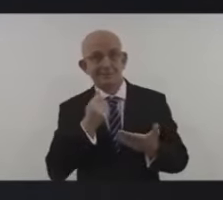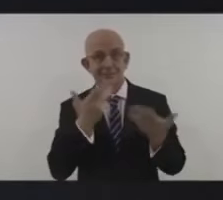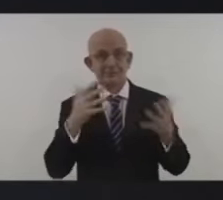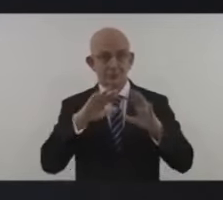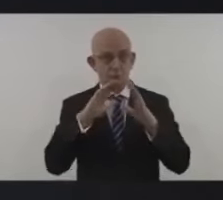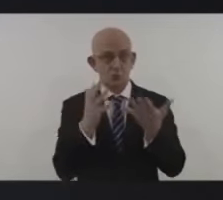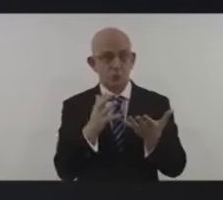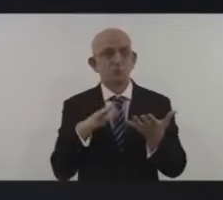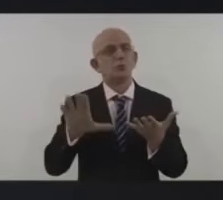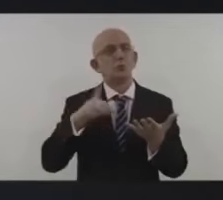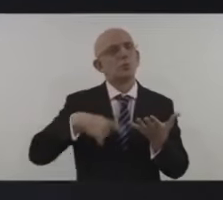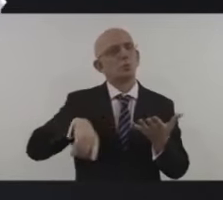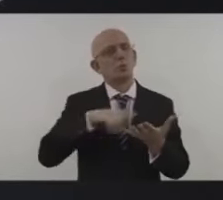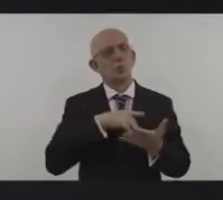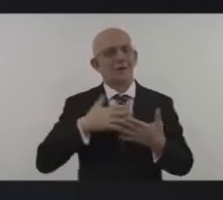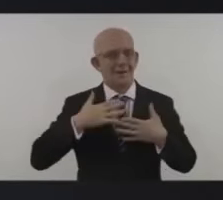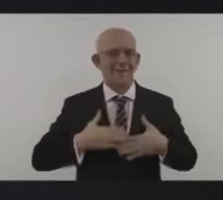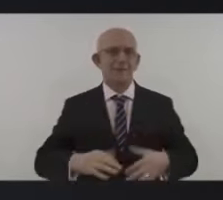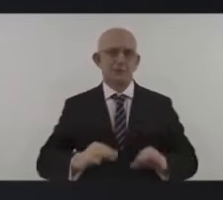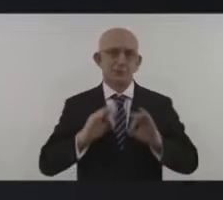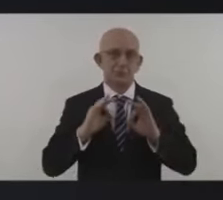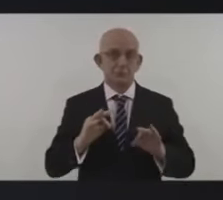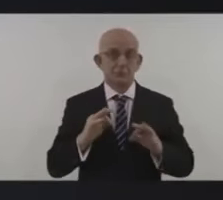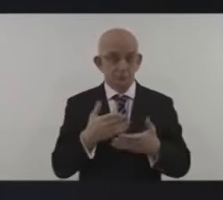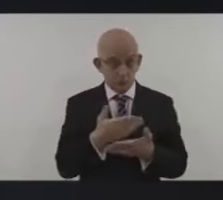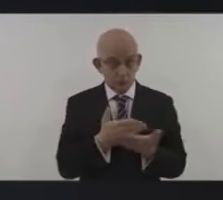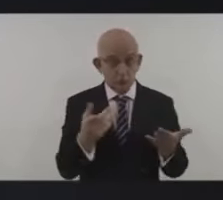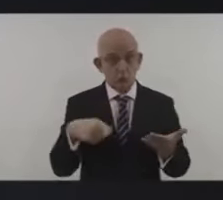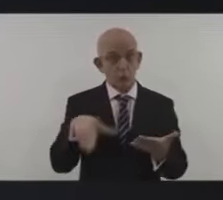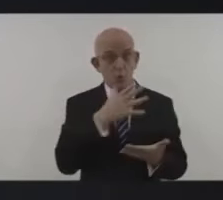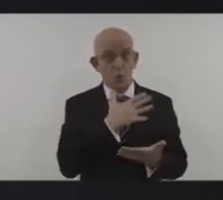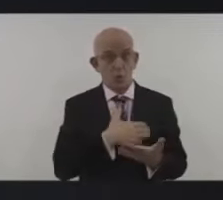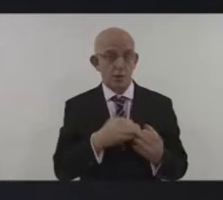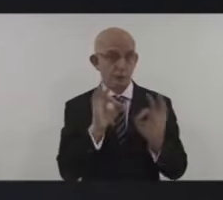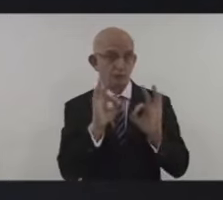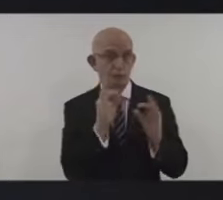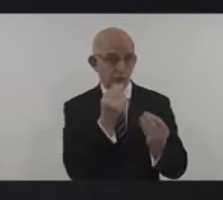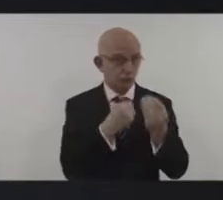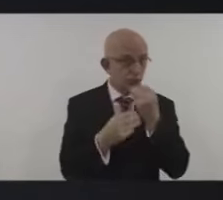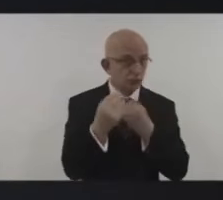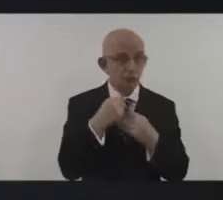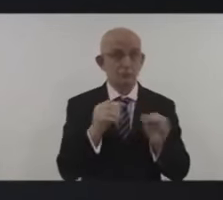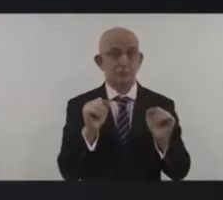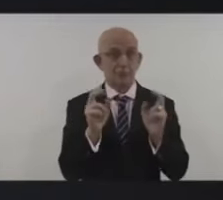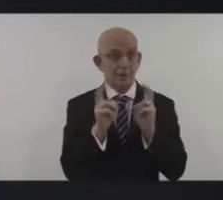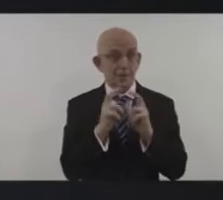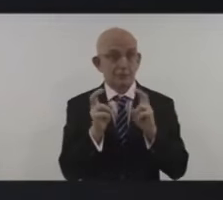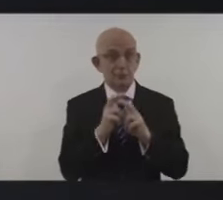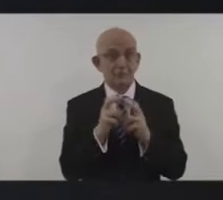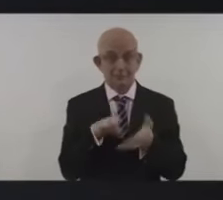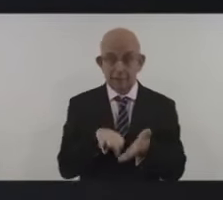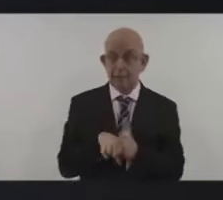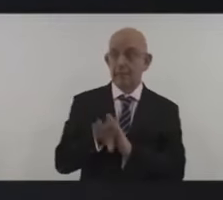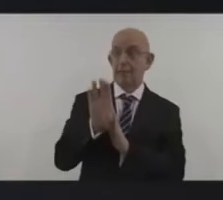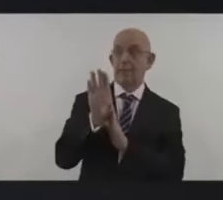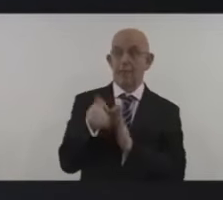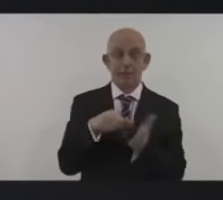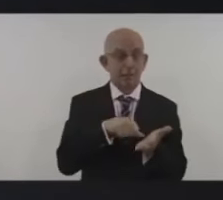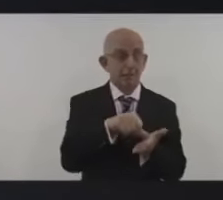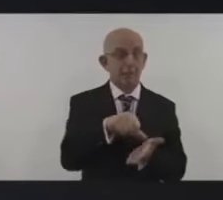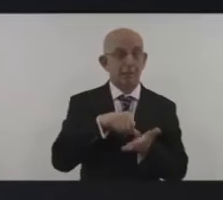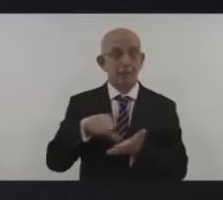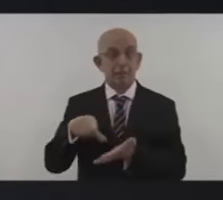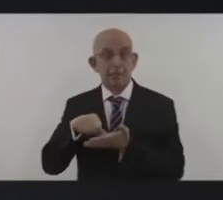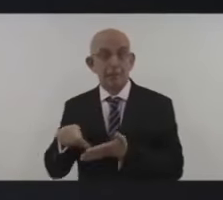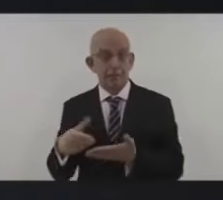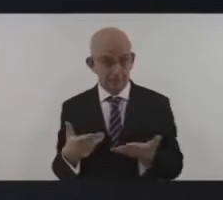more do you want your country to become economically uncompetitive do